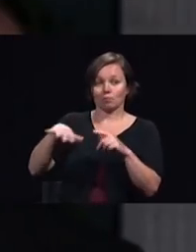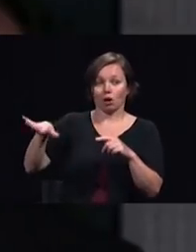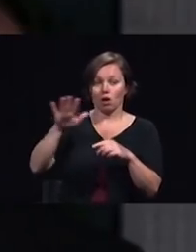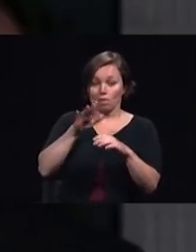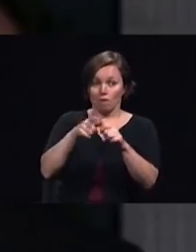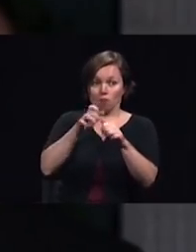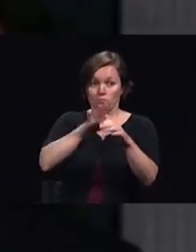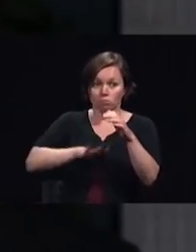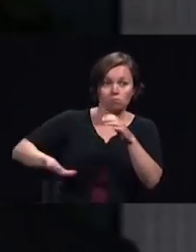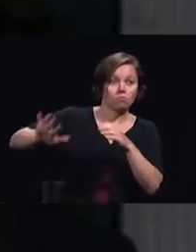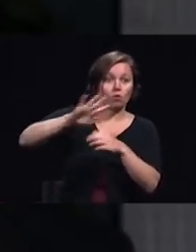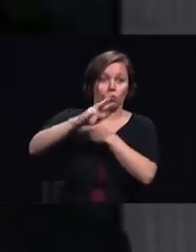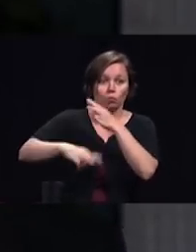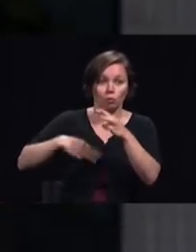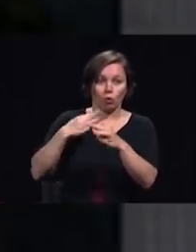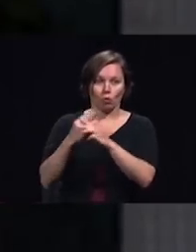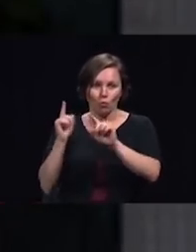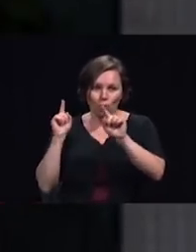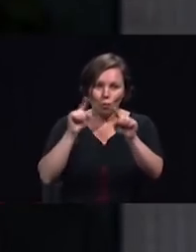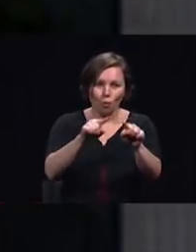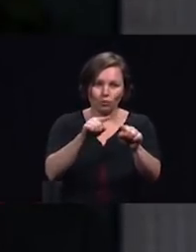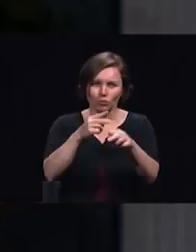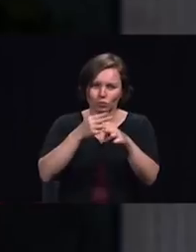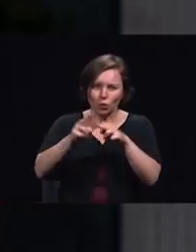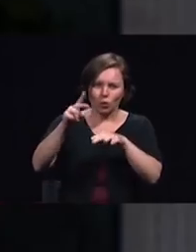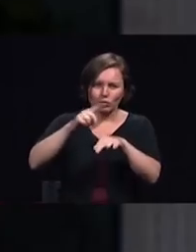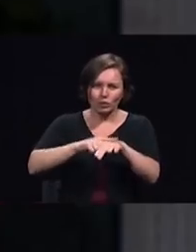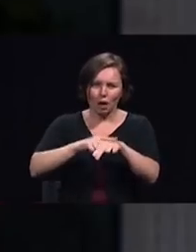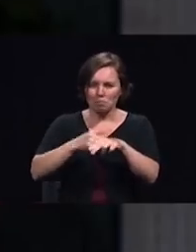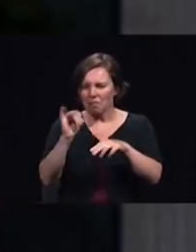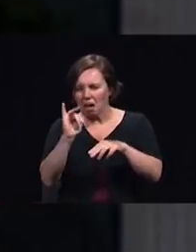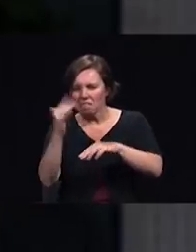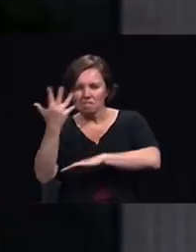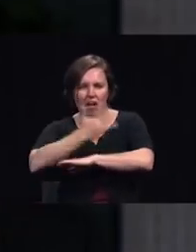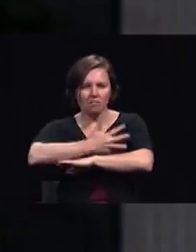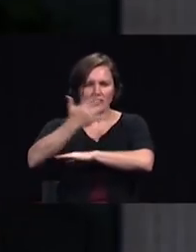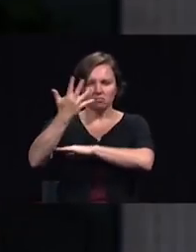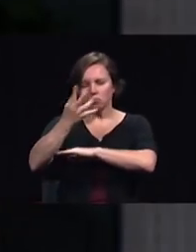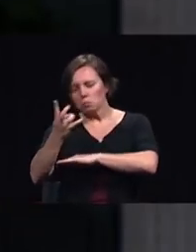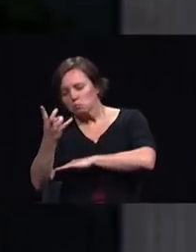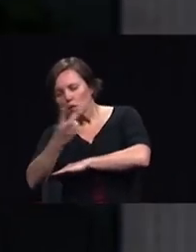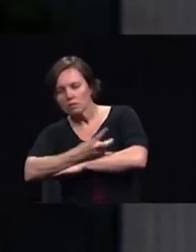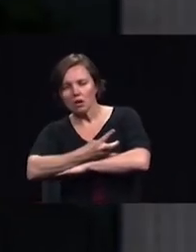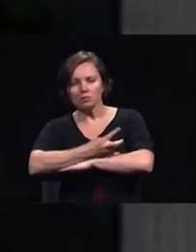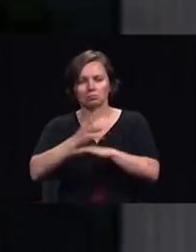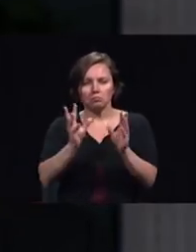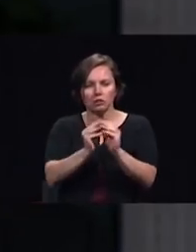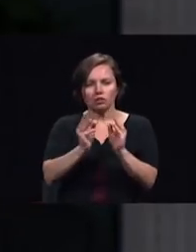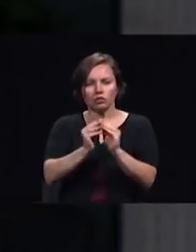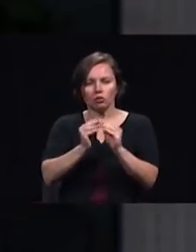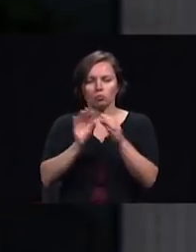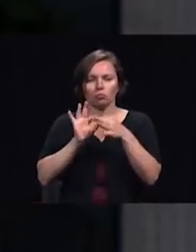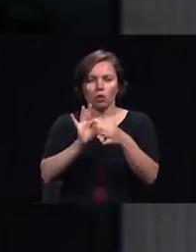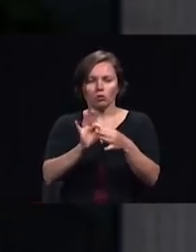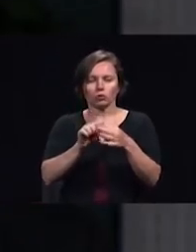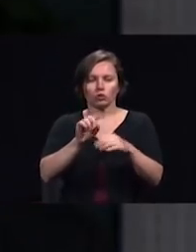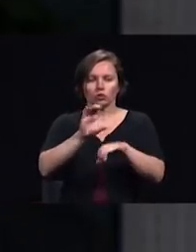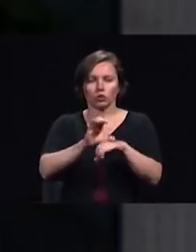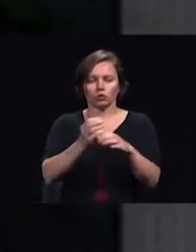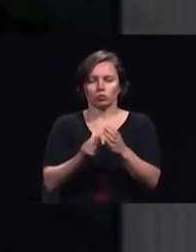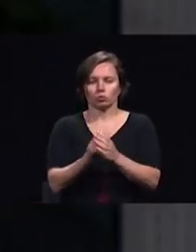coming for our short term five to seven day intensive sessions on church growth and